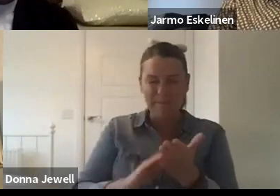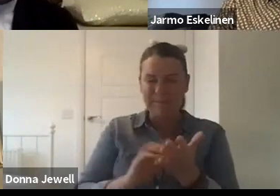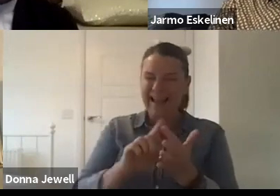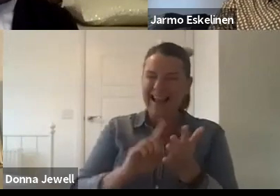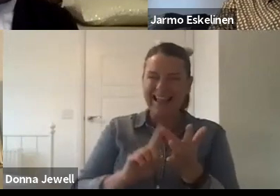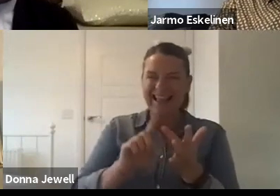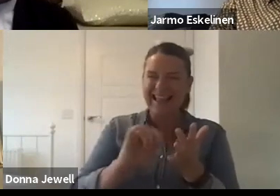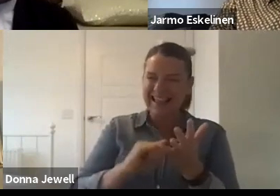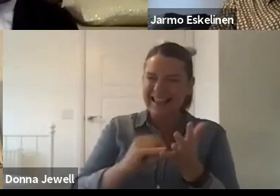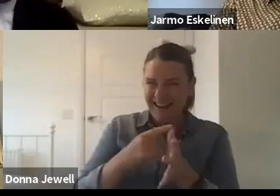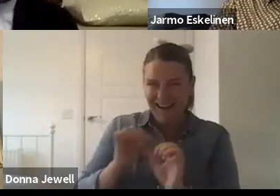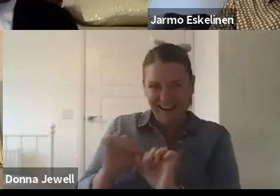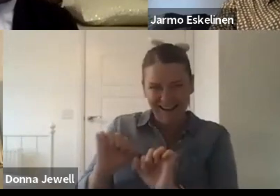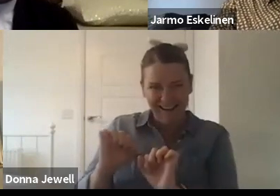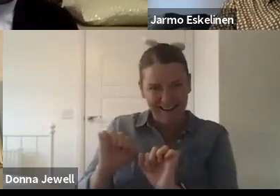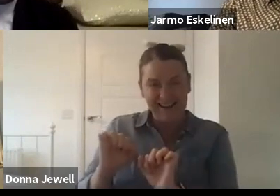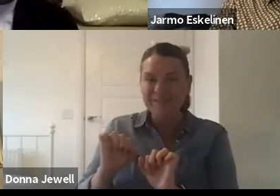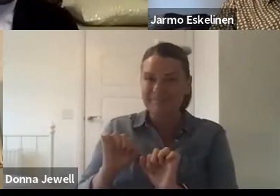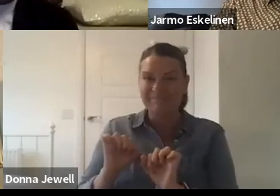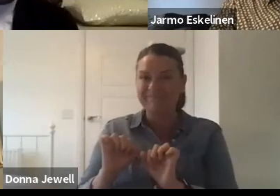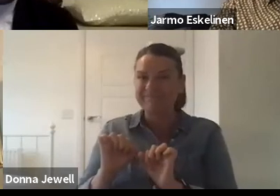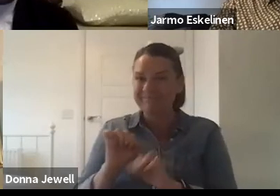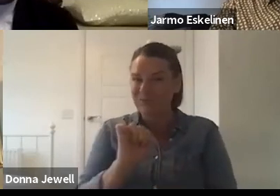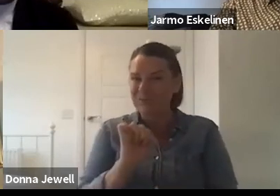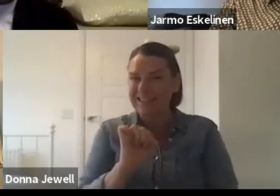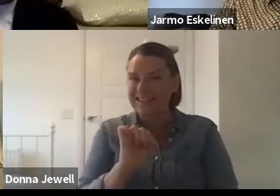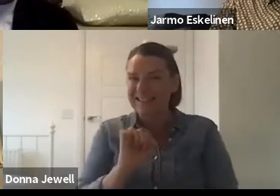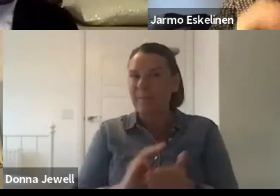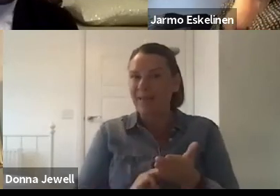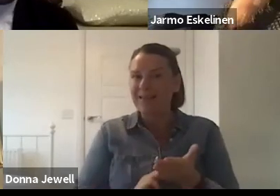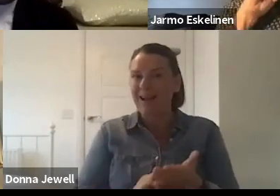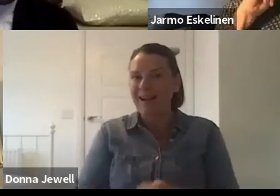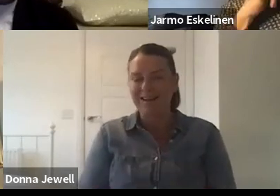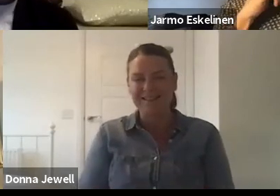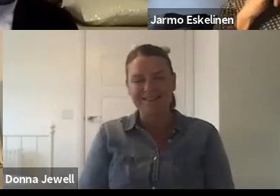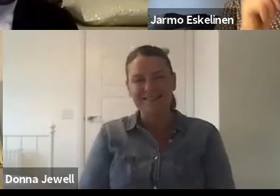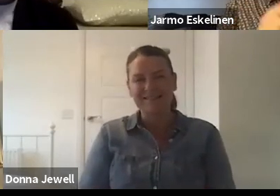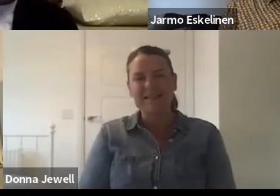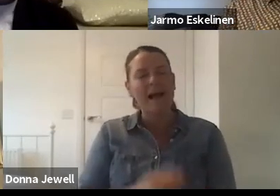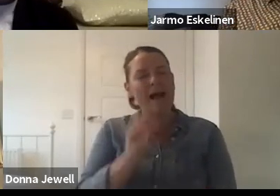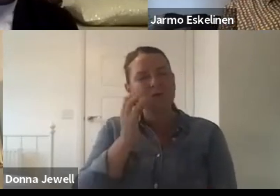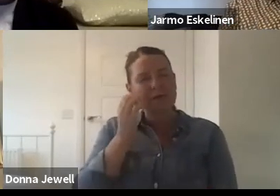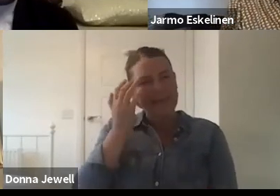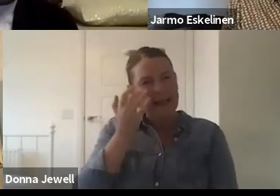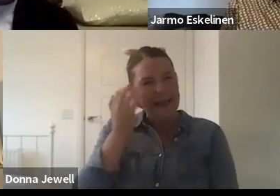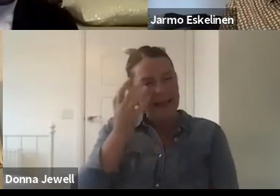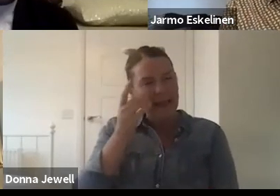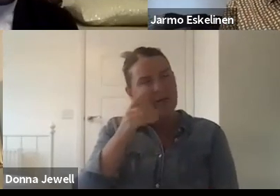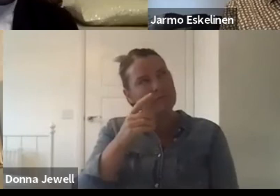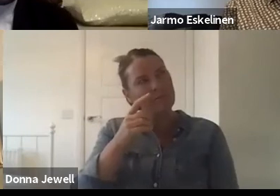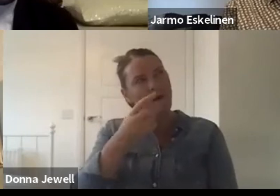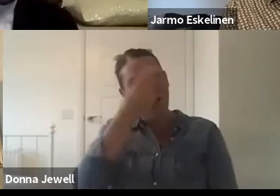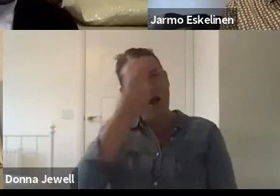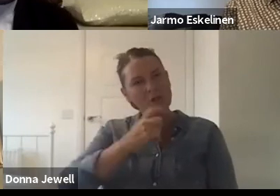And yes, I, I guess I'm, I'm thinking as we're speaking about the role of artists and bringing